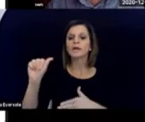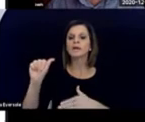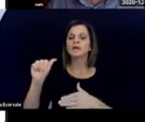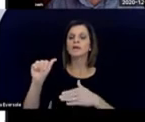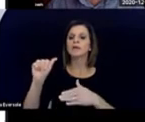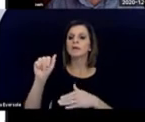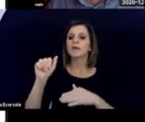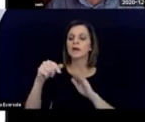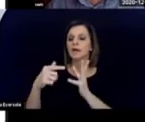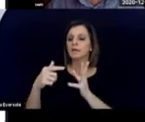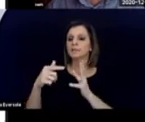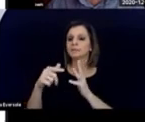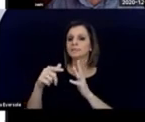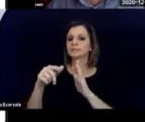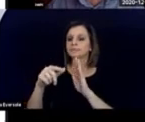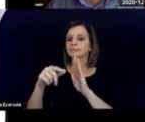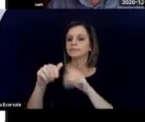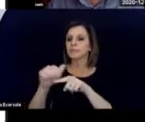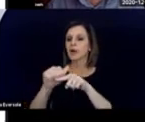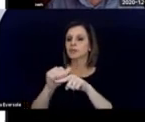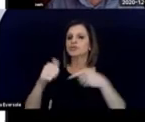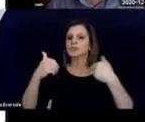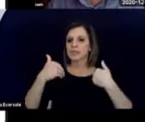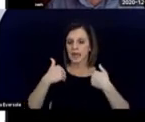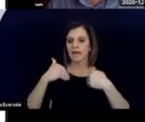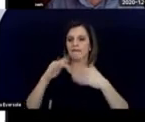a web-based version, which I didn't know.